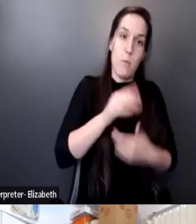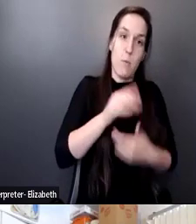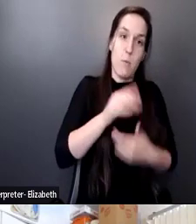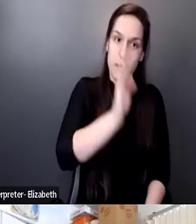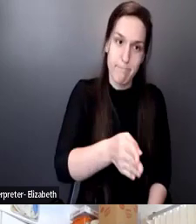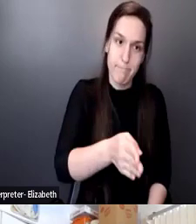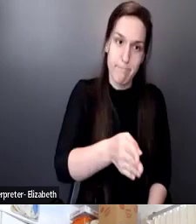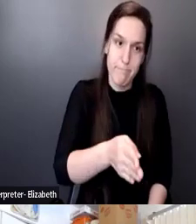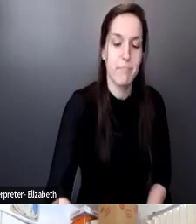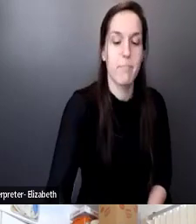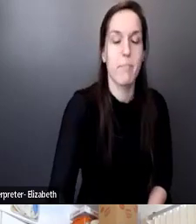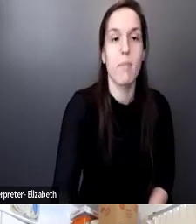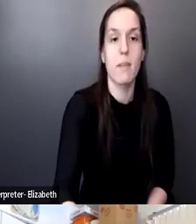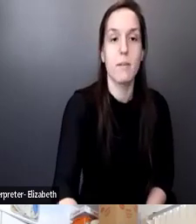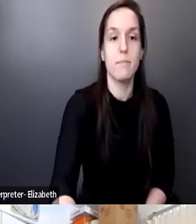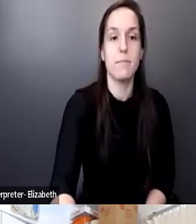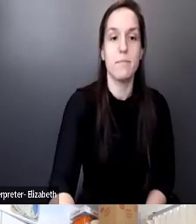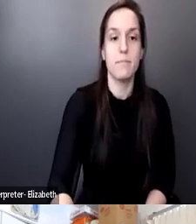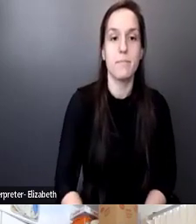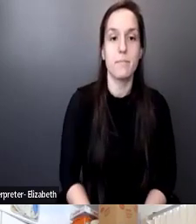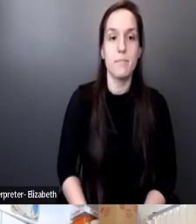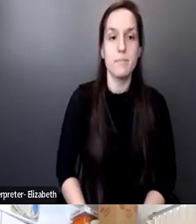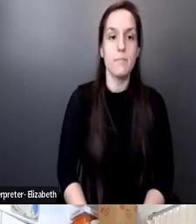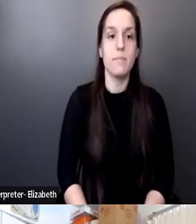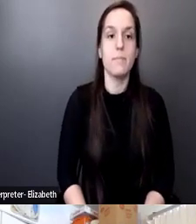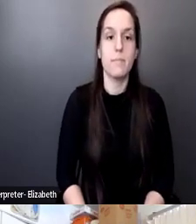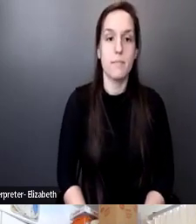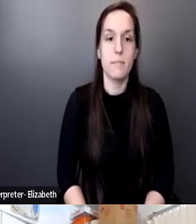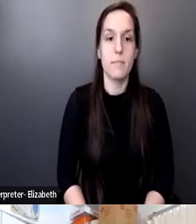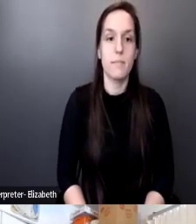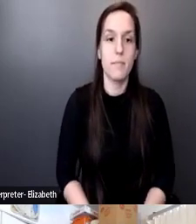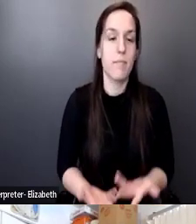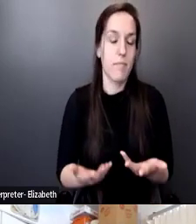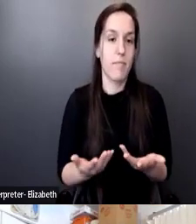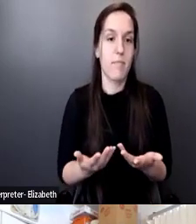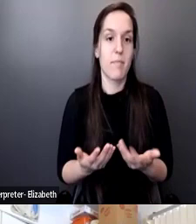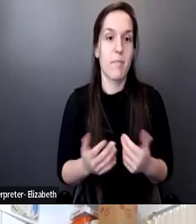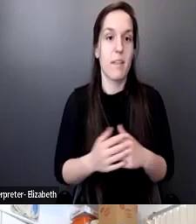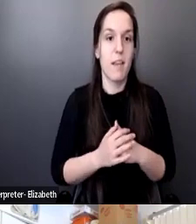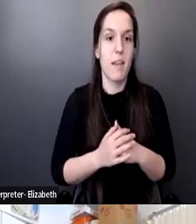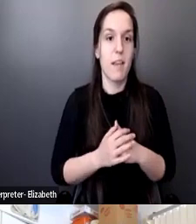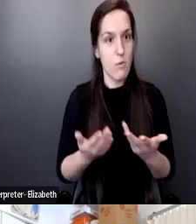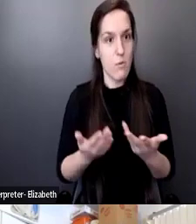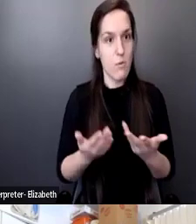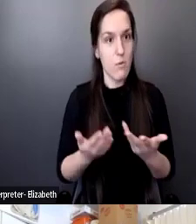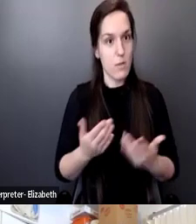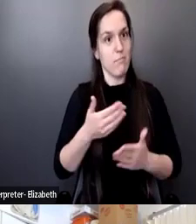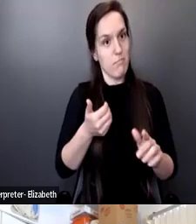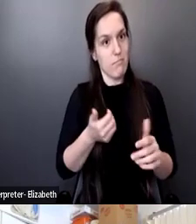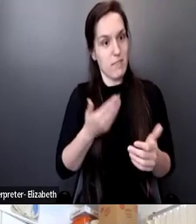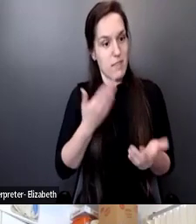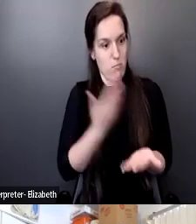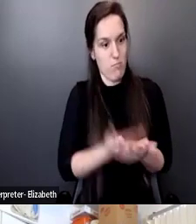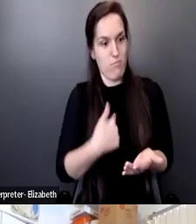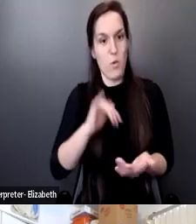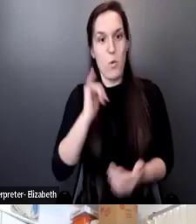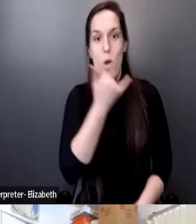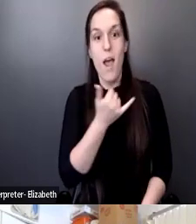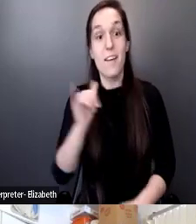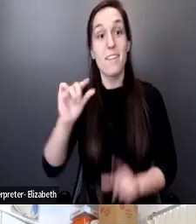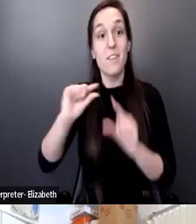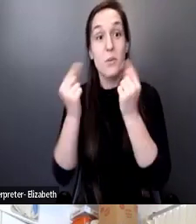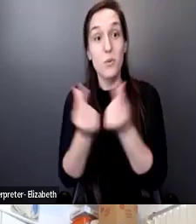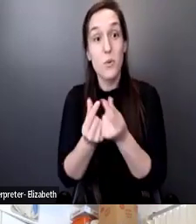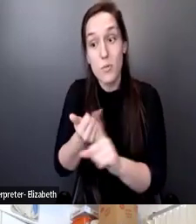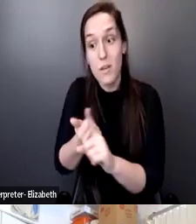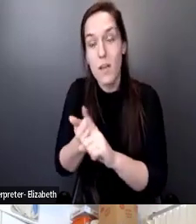And I was very happy that I was proven wrong and that the group was an amazing group